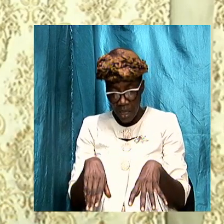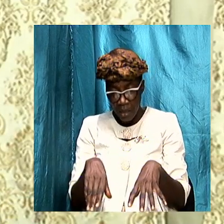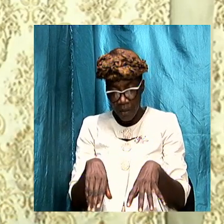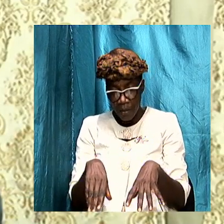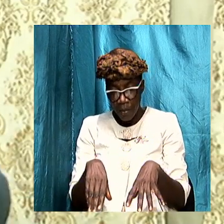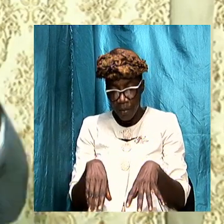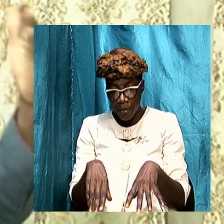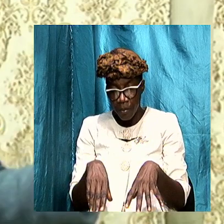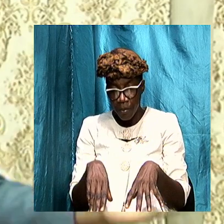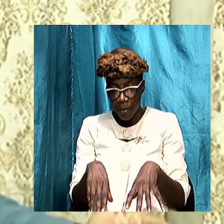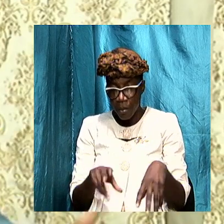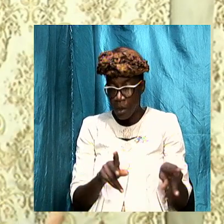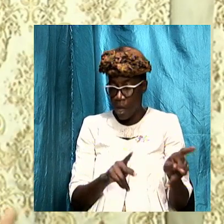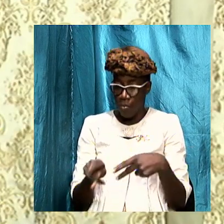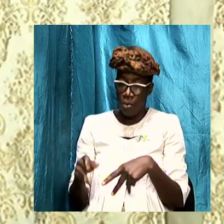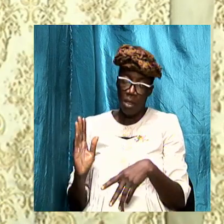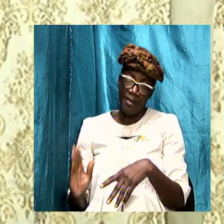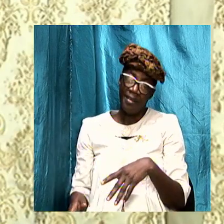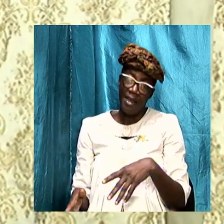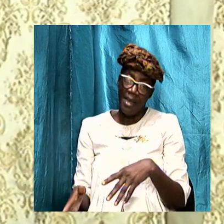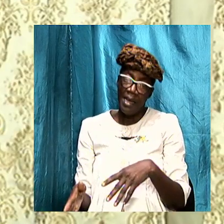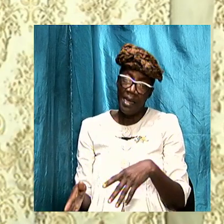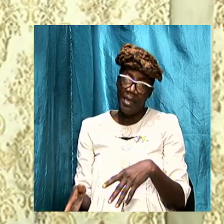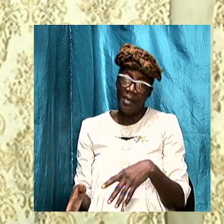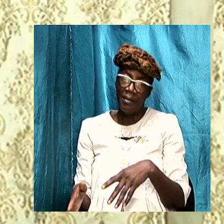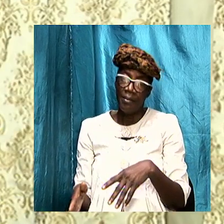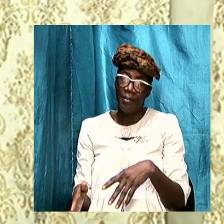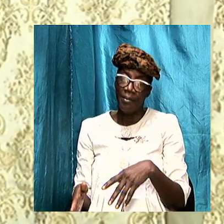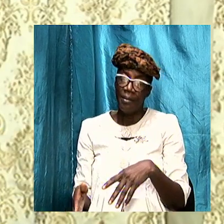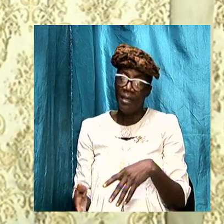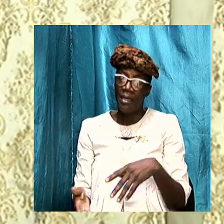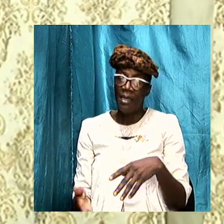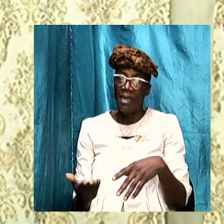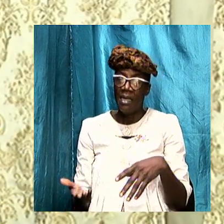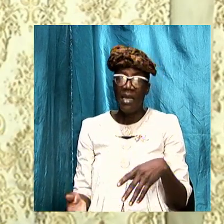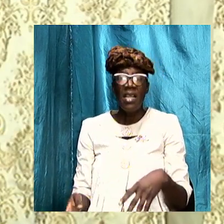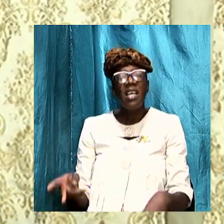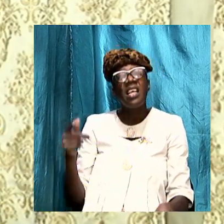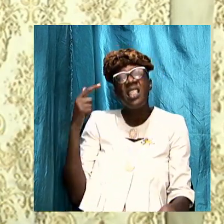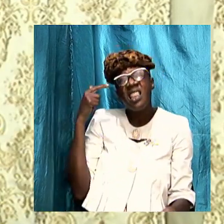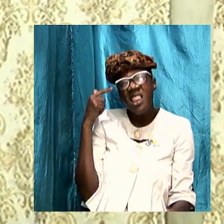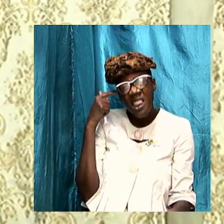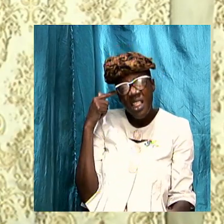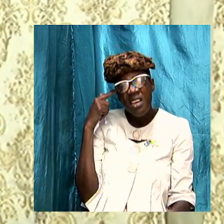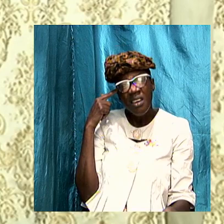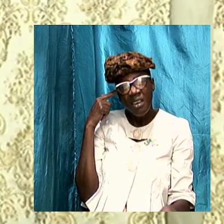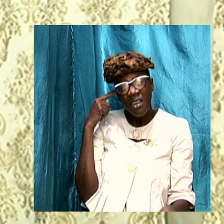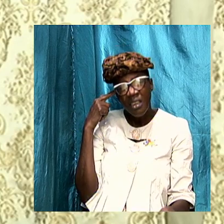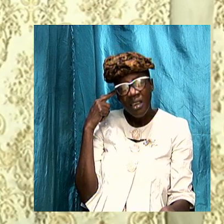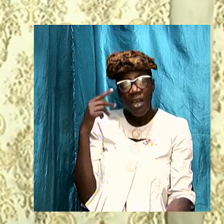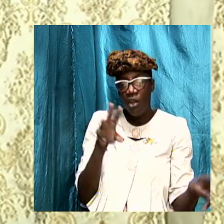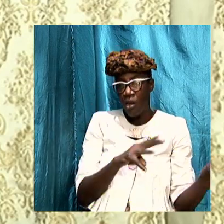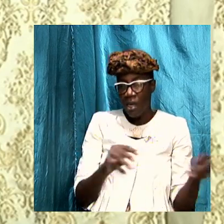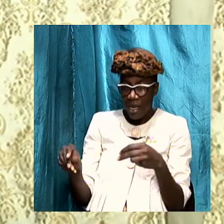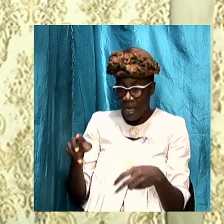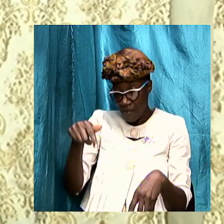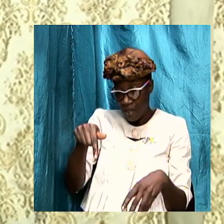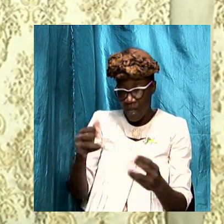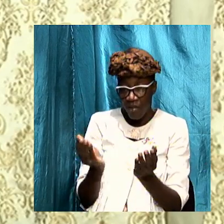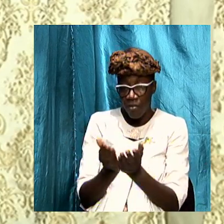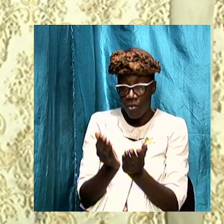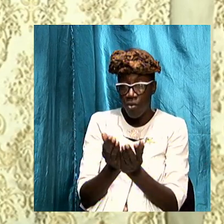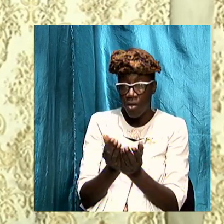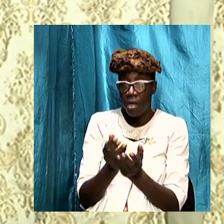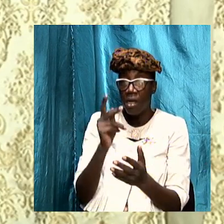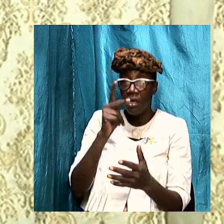we can put aside the particular philosophy that says to leave this book it is a part